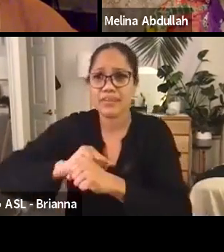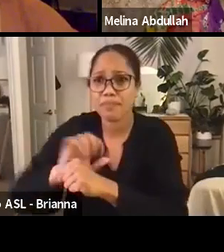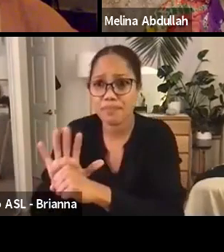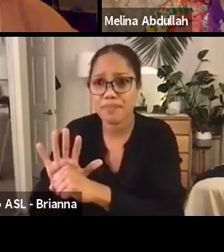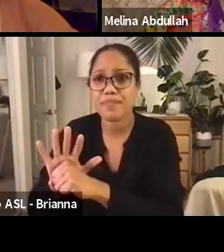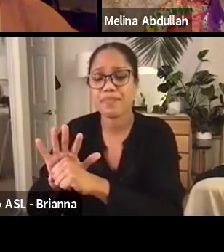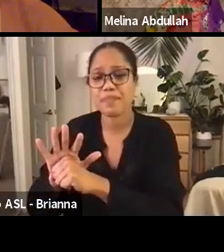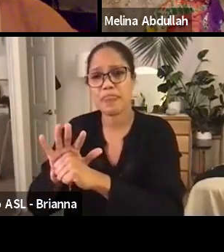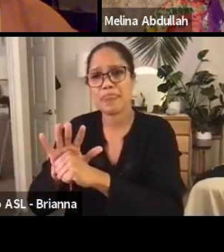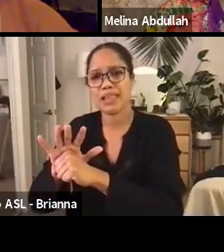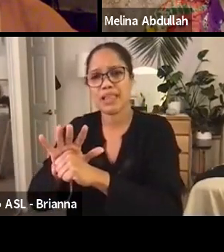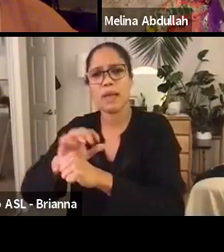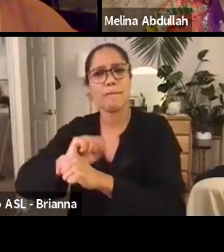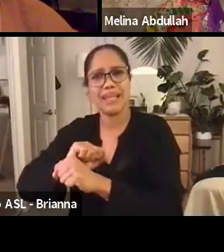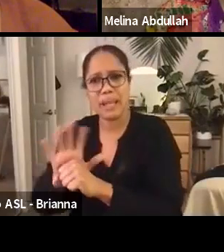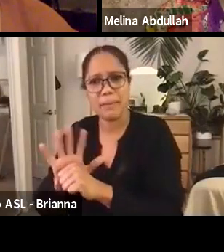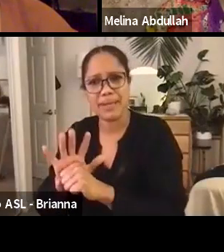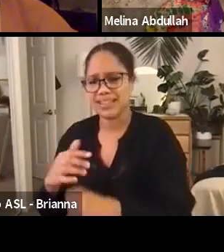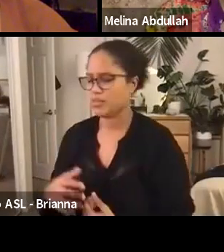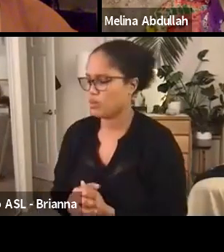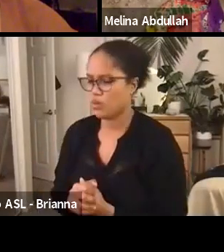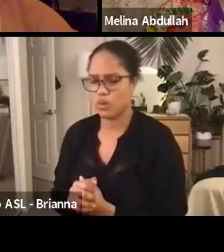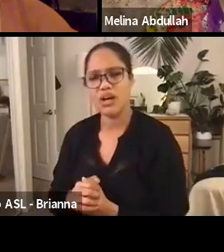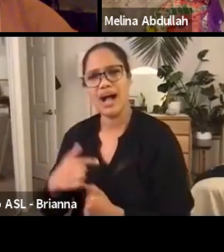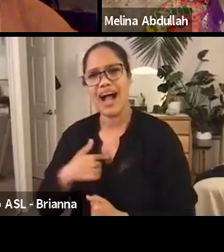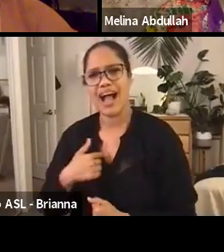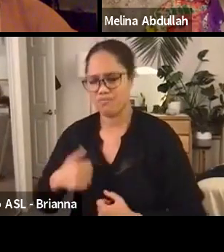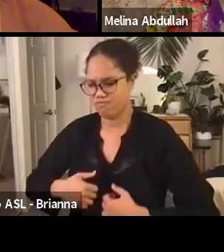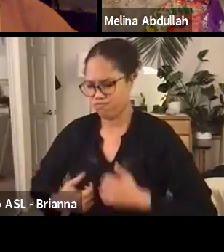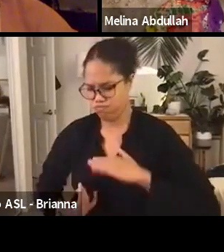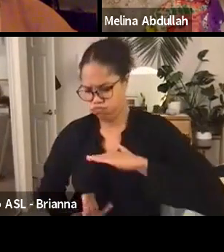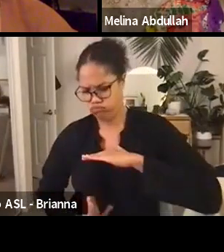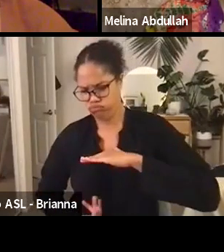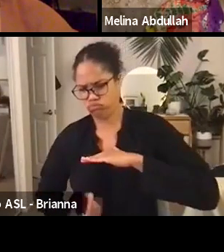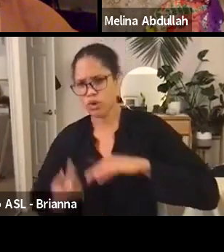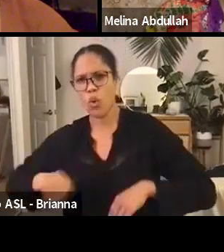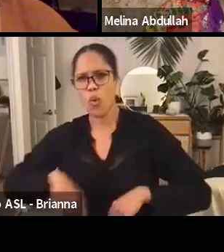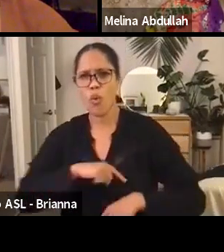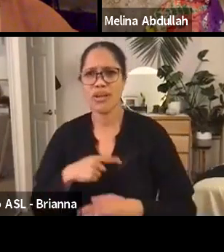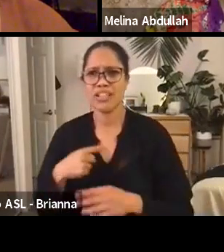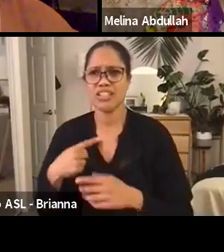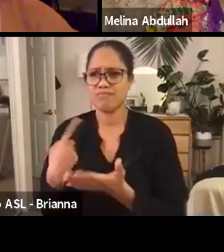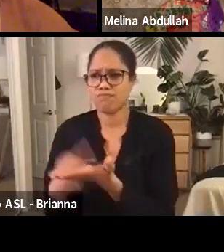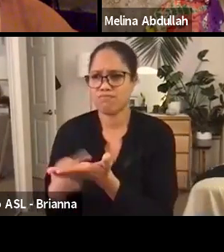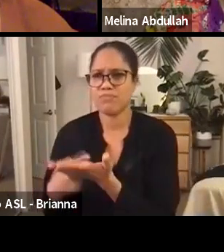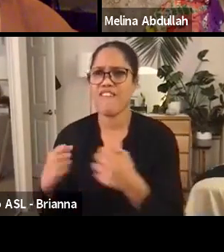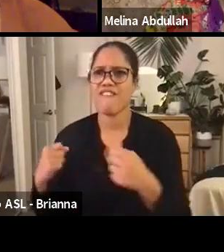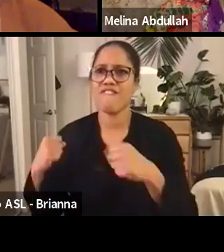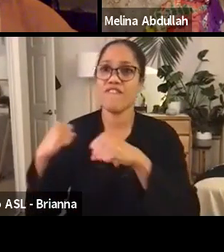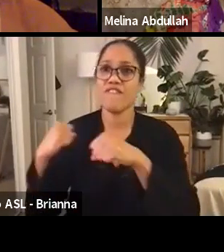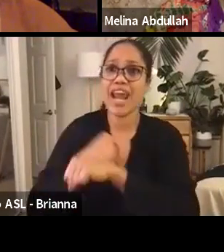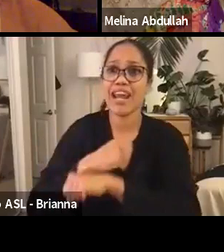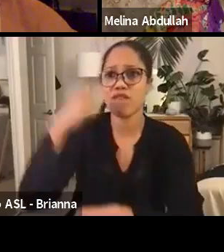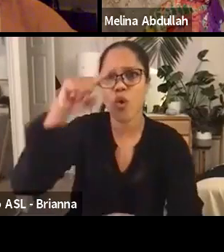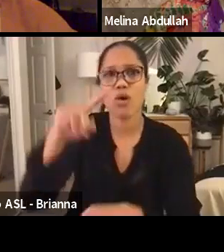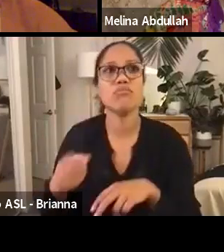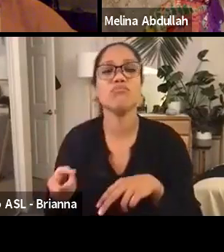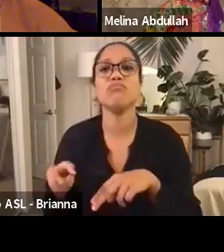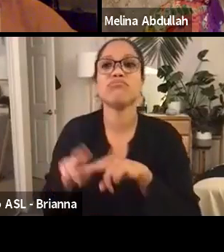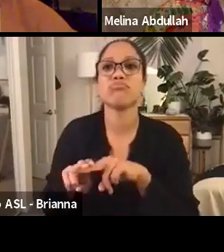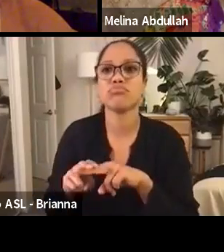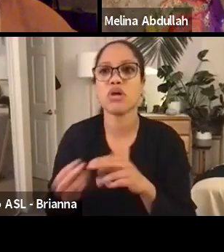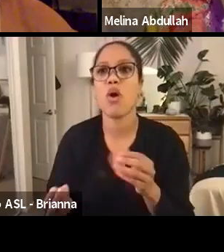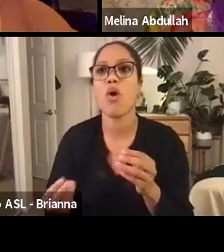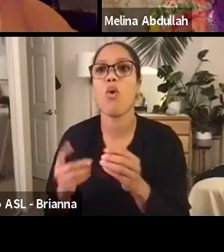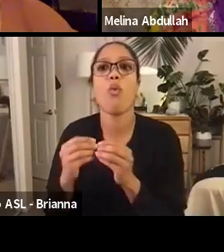And I am infuriated that we are even talking about fighting for an additional stimulus payment.